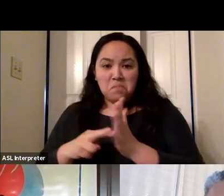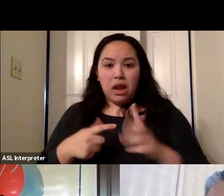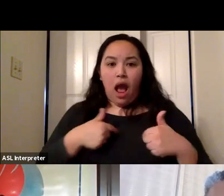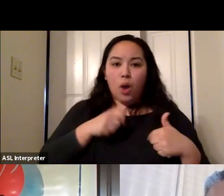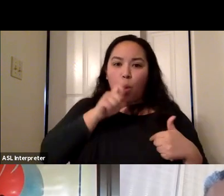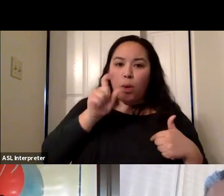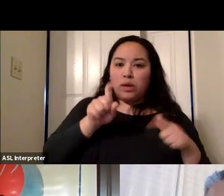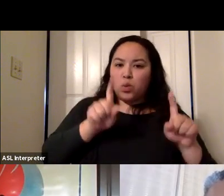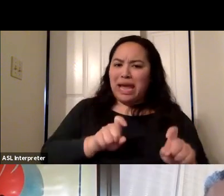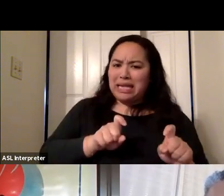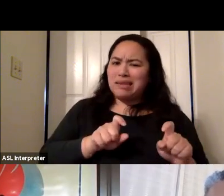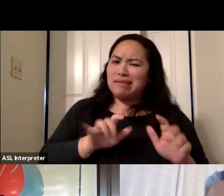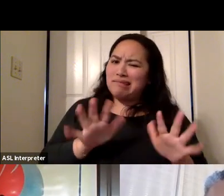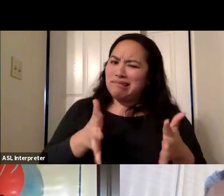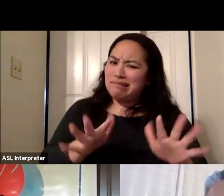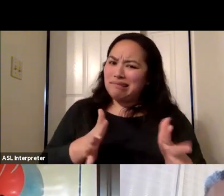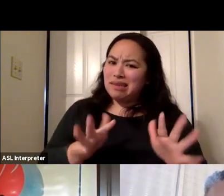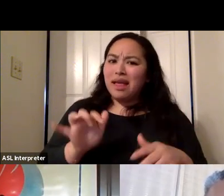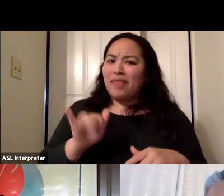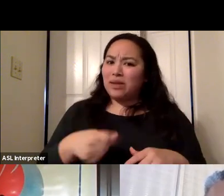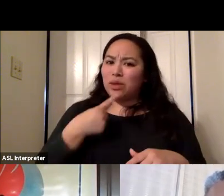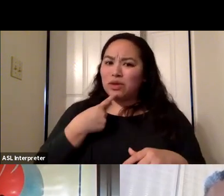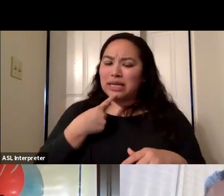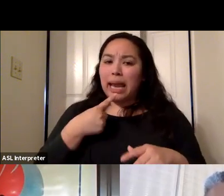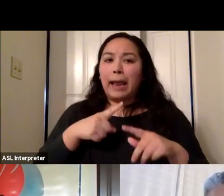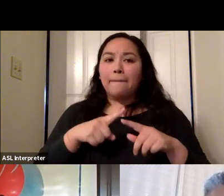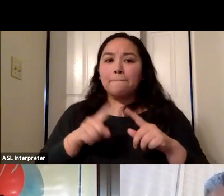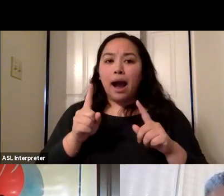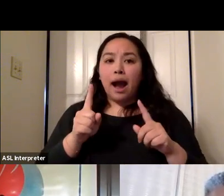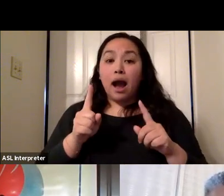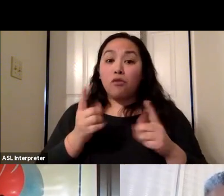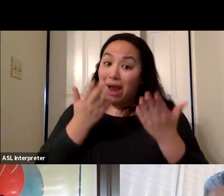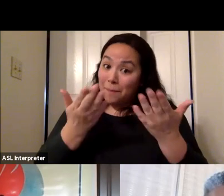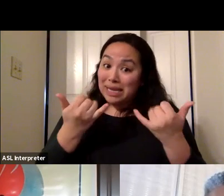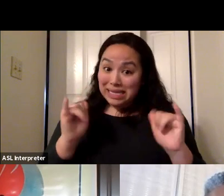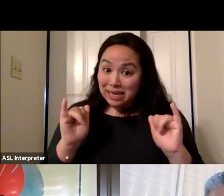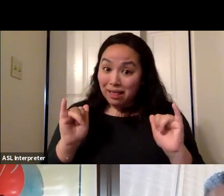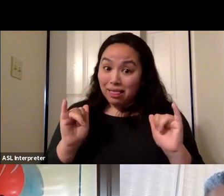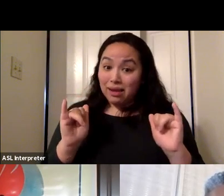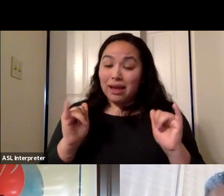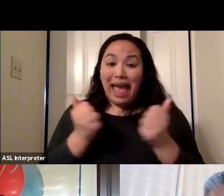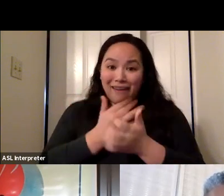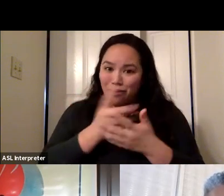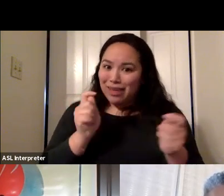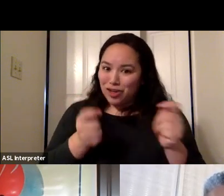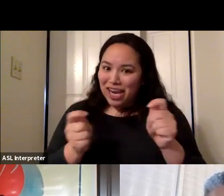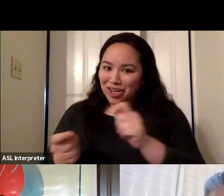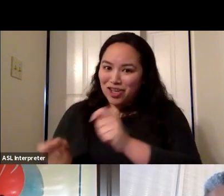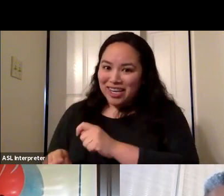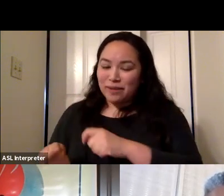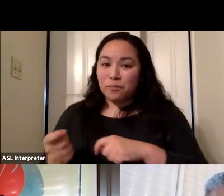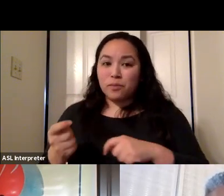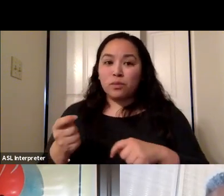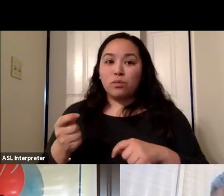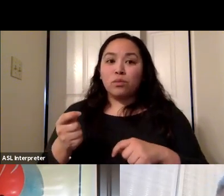department ask you to to test. But but the recommendations are changing at this time where you don't necessarily need to